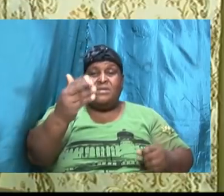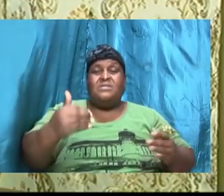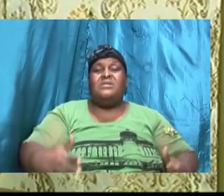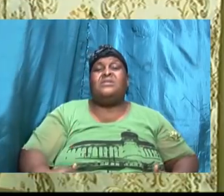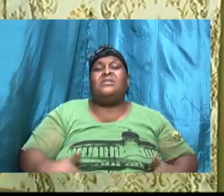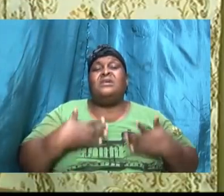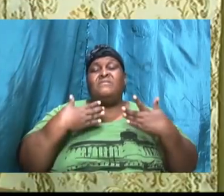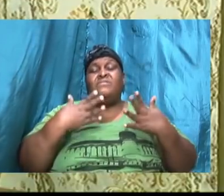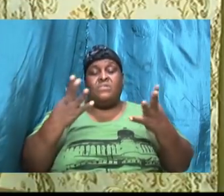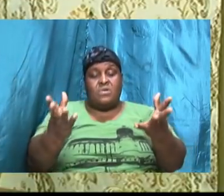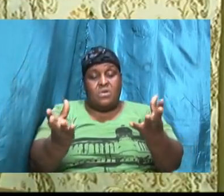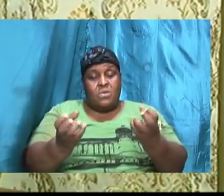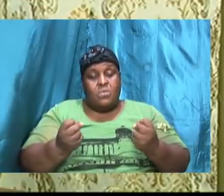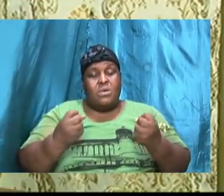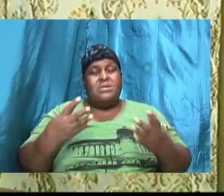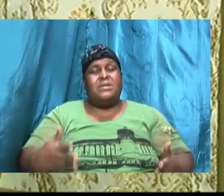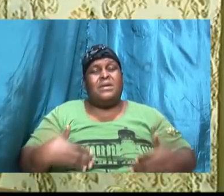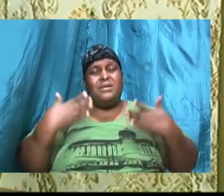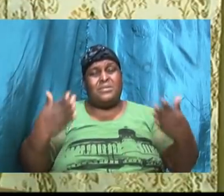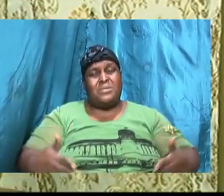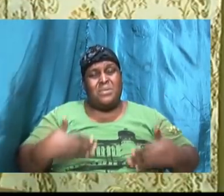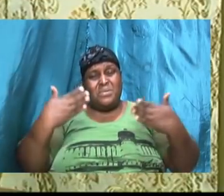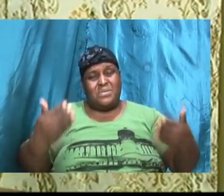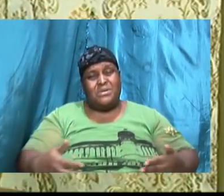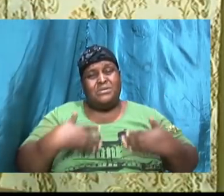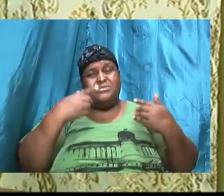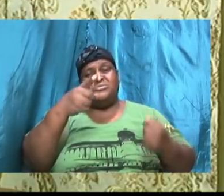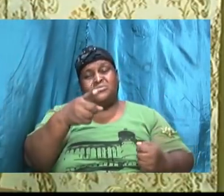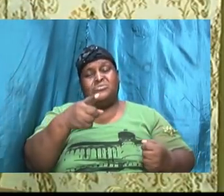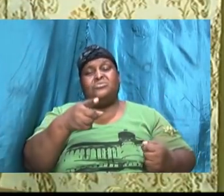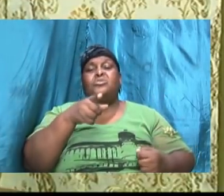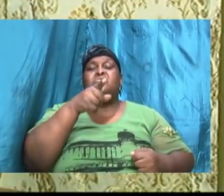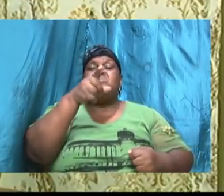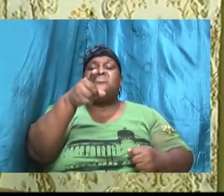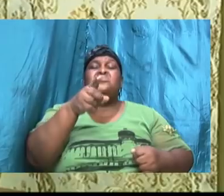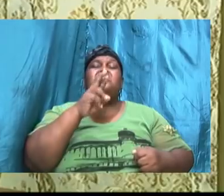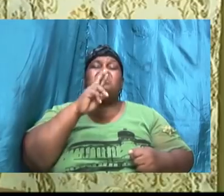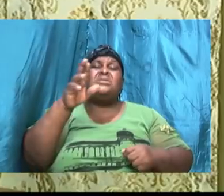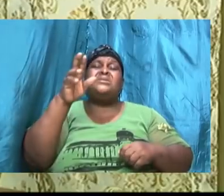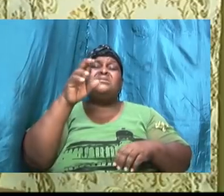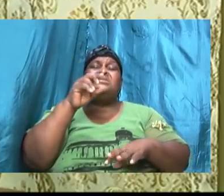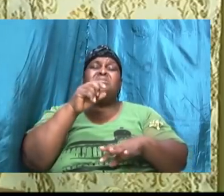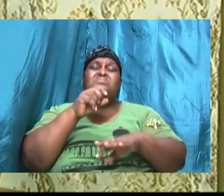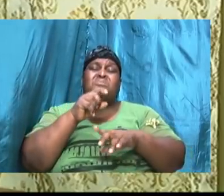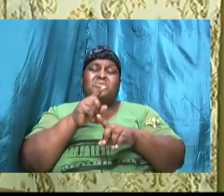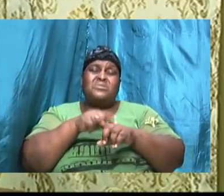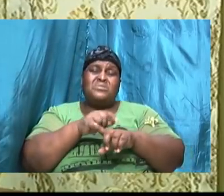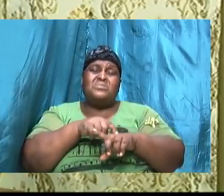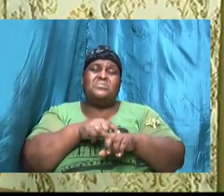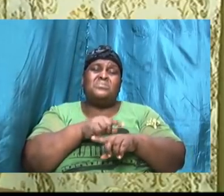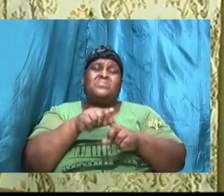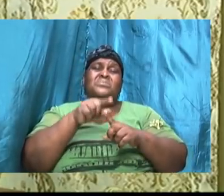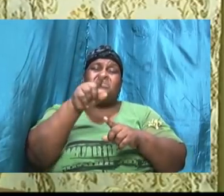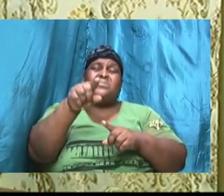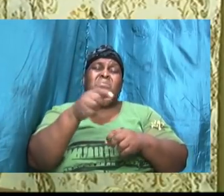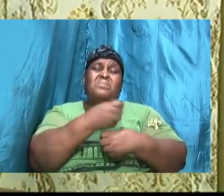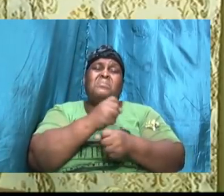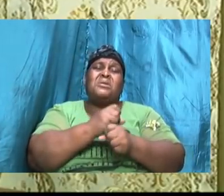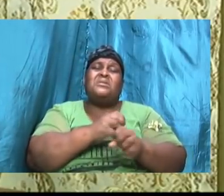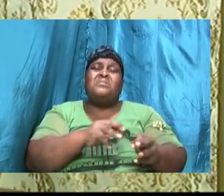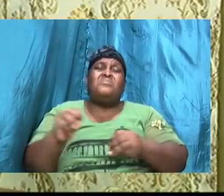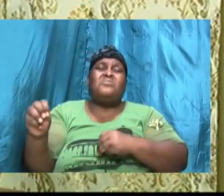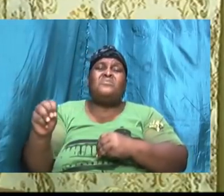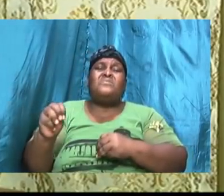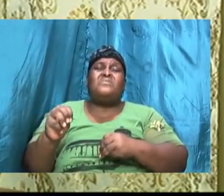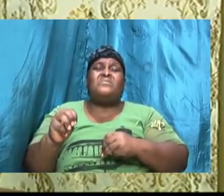pause to encourage you are at that point where you know that if you make that move you will be stepping out of the will of God